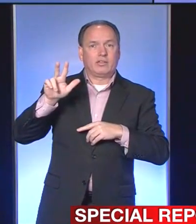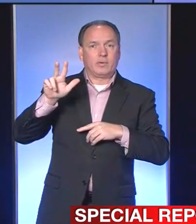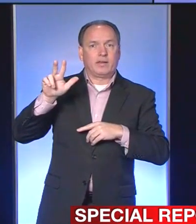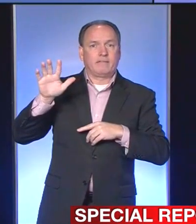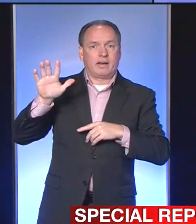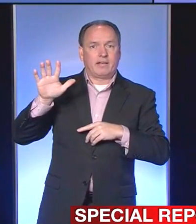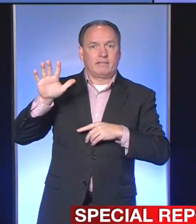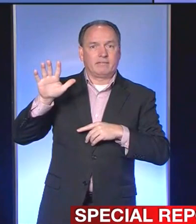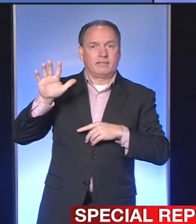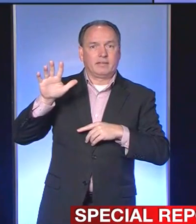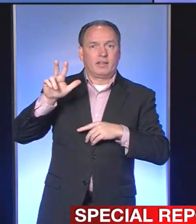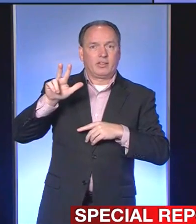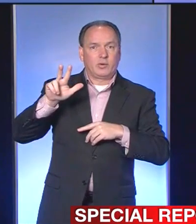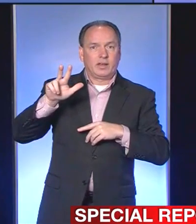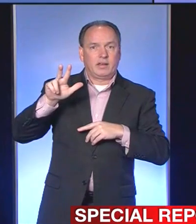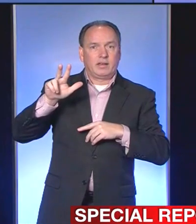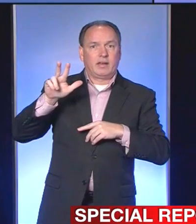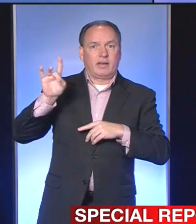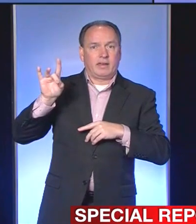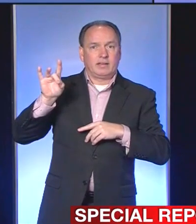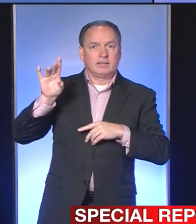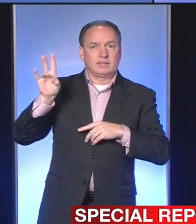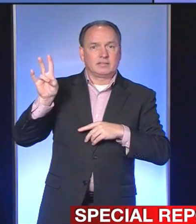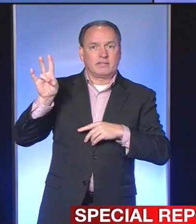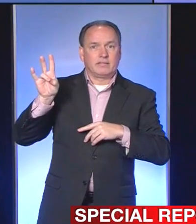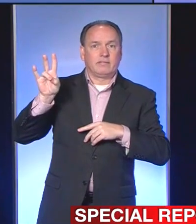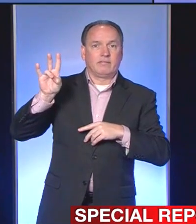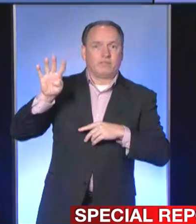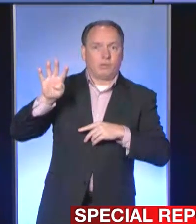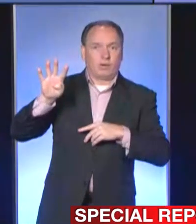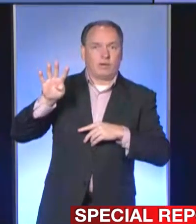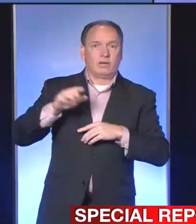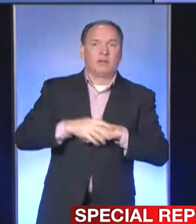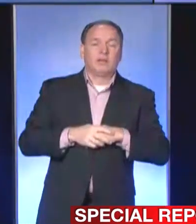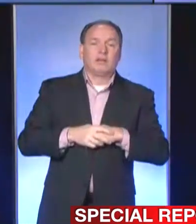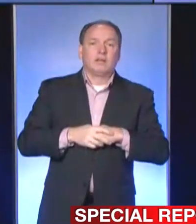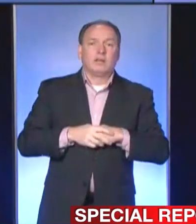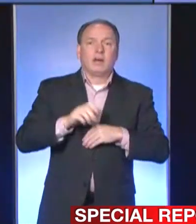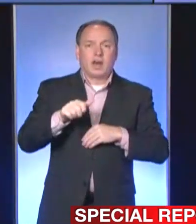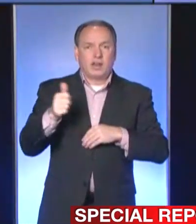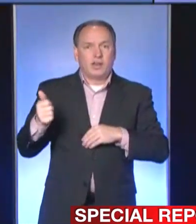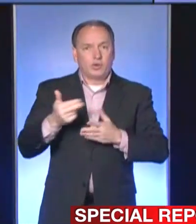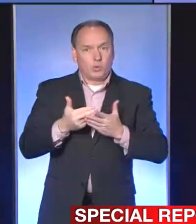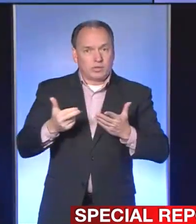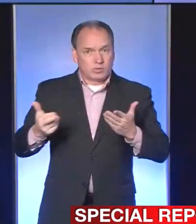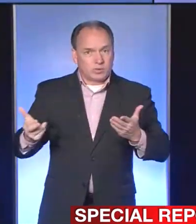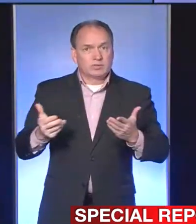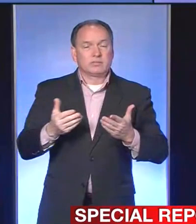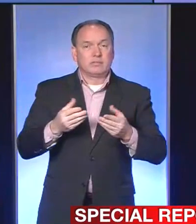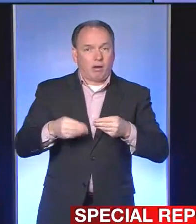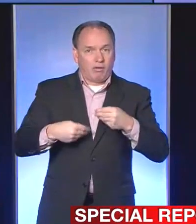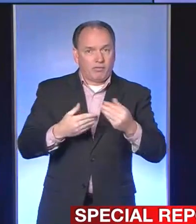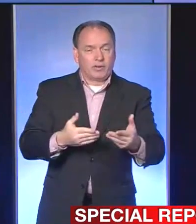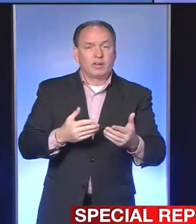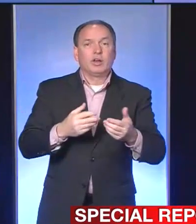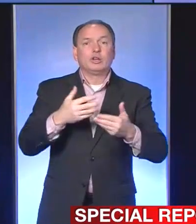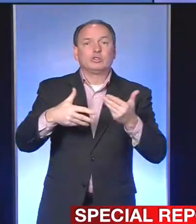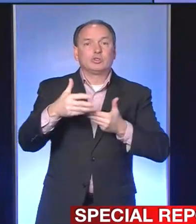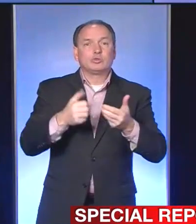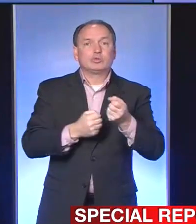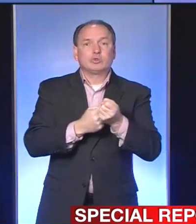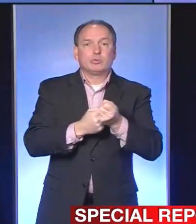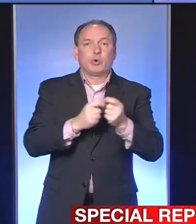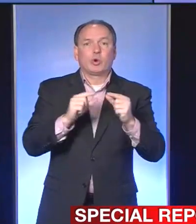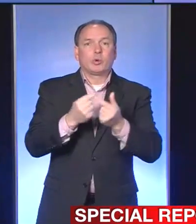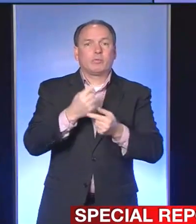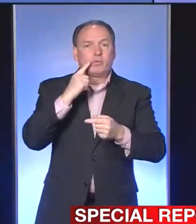-3874. Another resource we're offering are social support groups for our senior